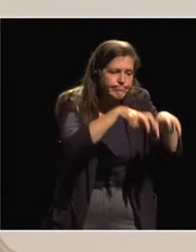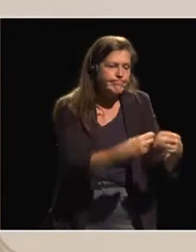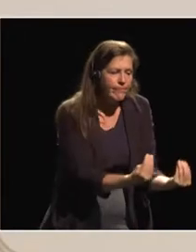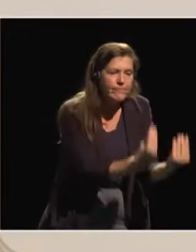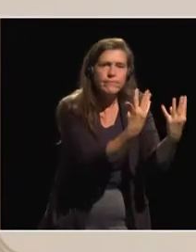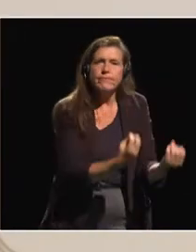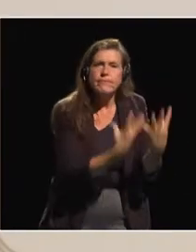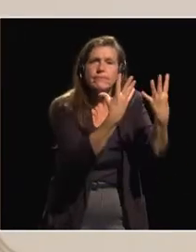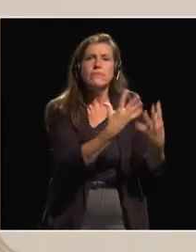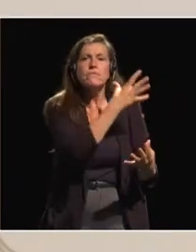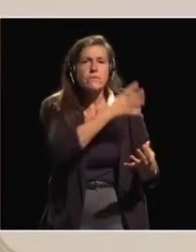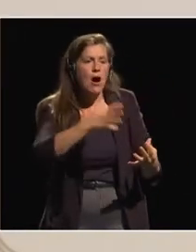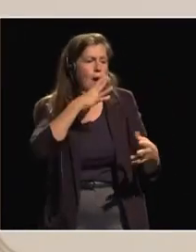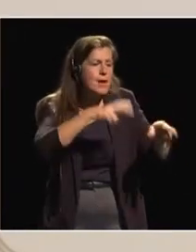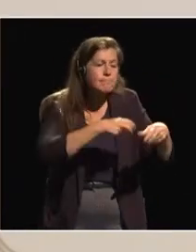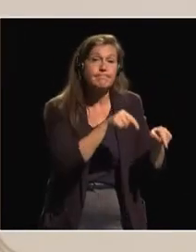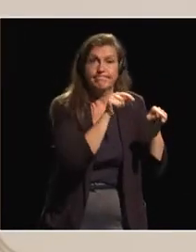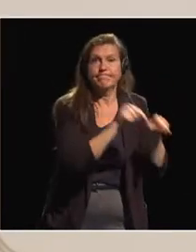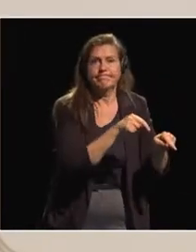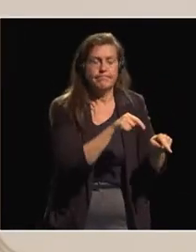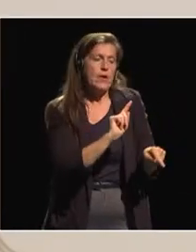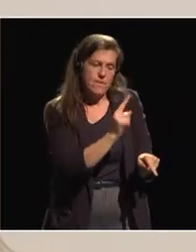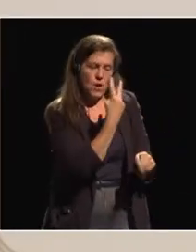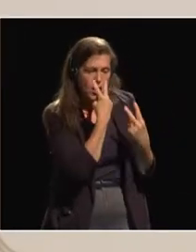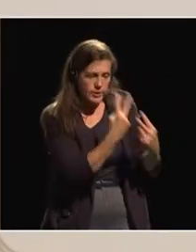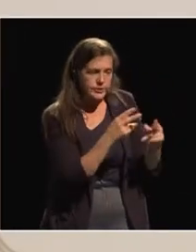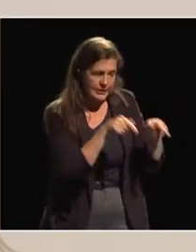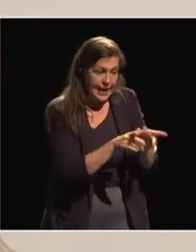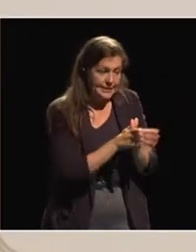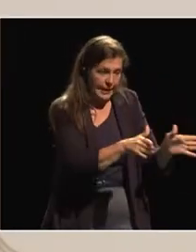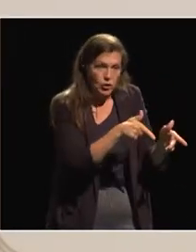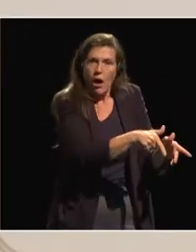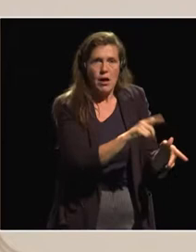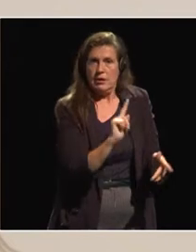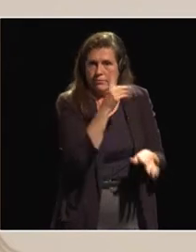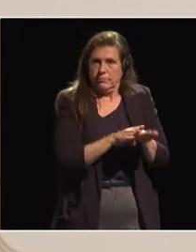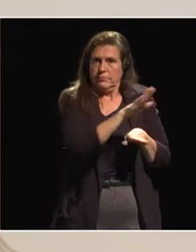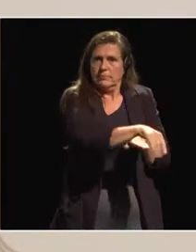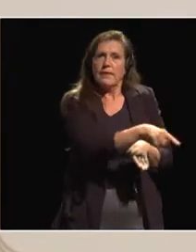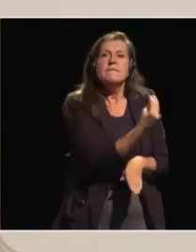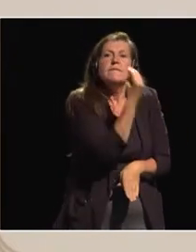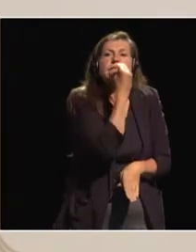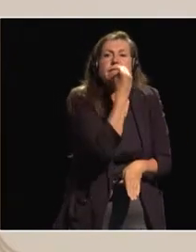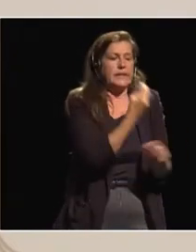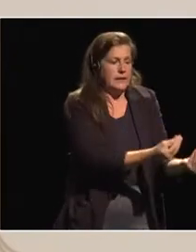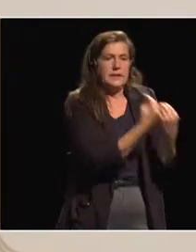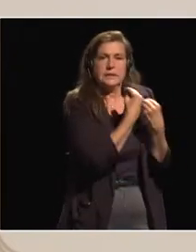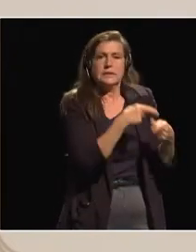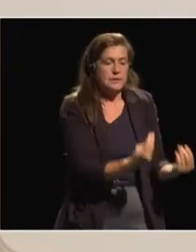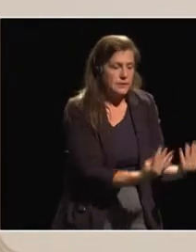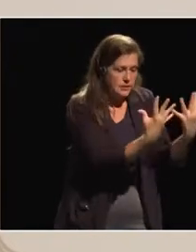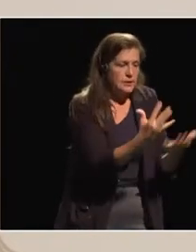it's really try to feed yourself. But if we would like to connect it to the